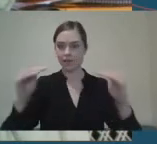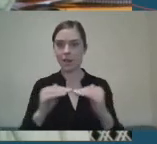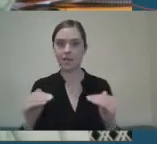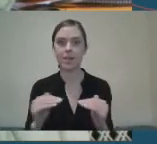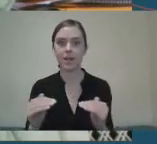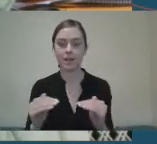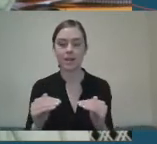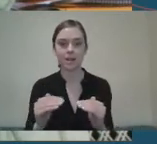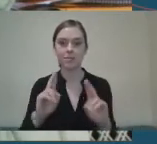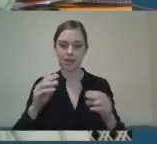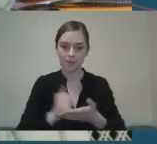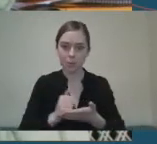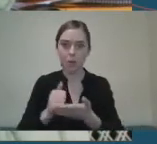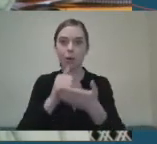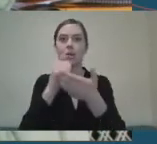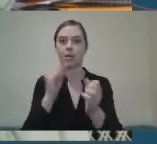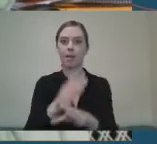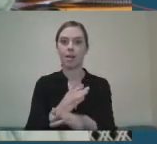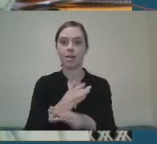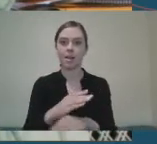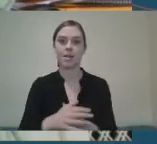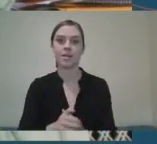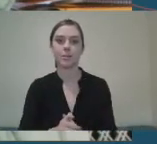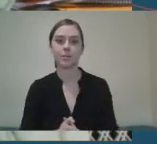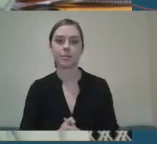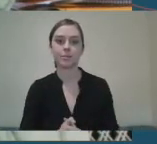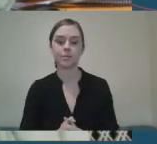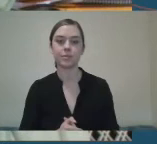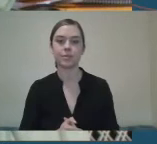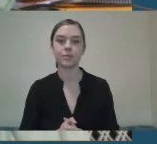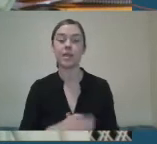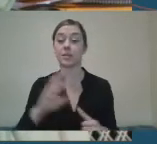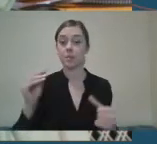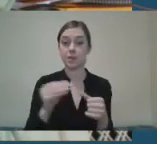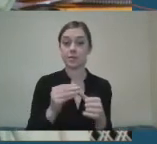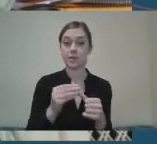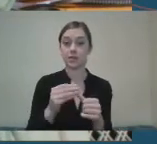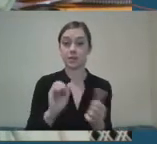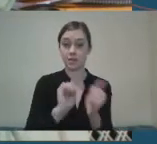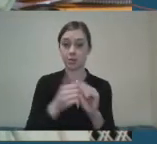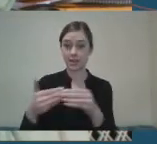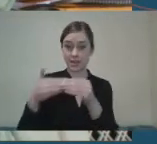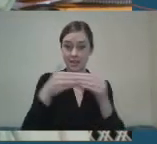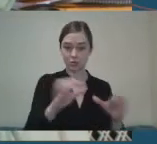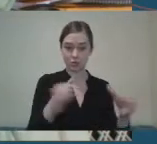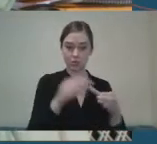with disabilities. And just on a separate note, in terms of sports leadership group, a key priority for us is